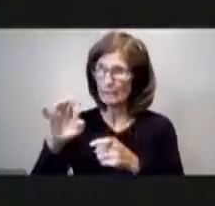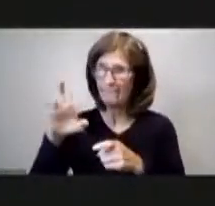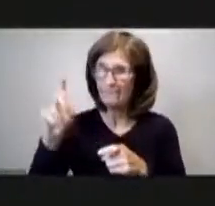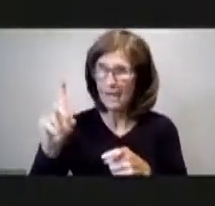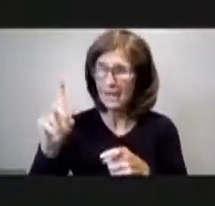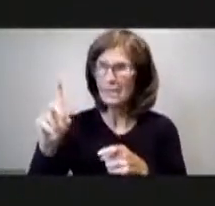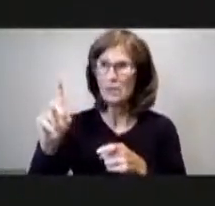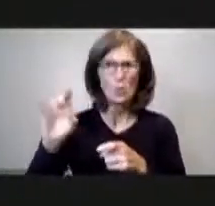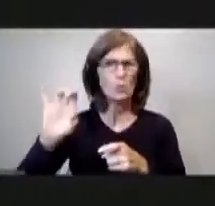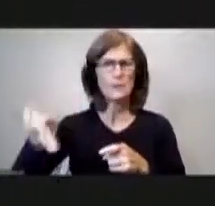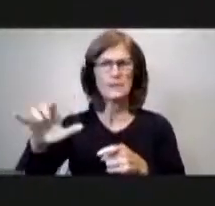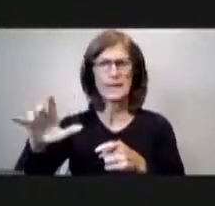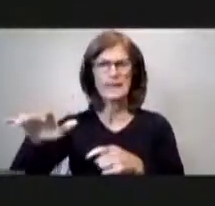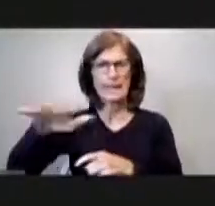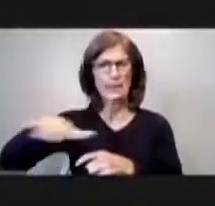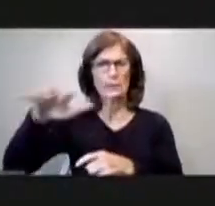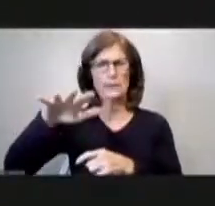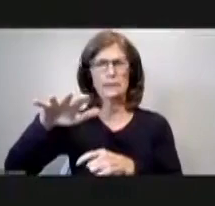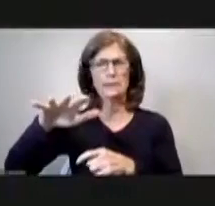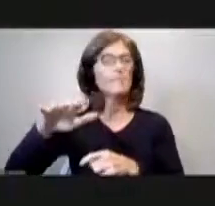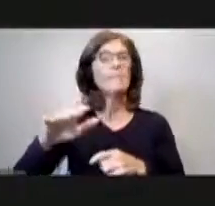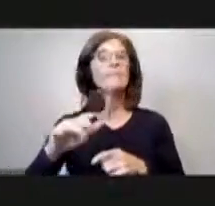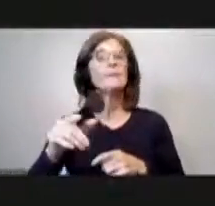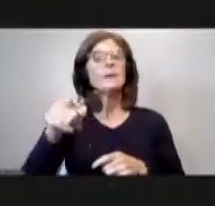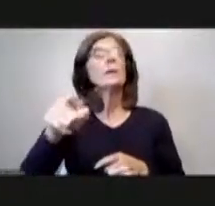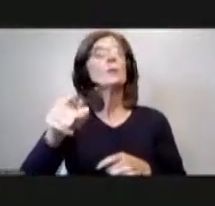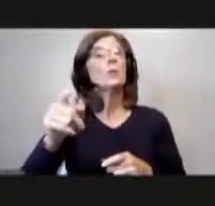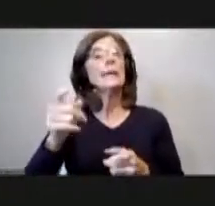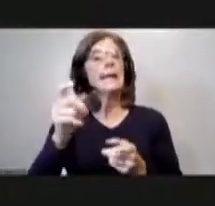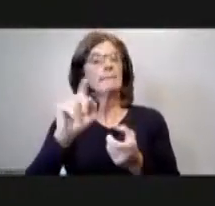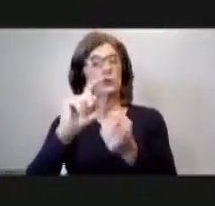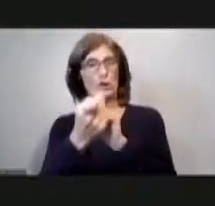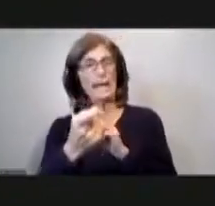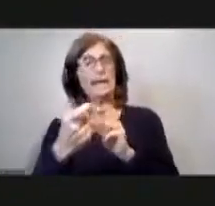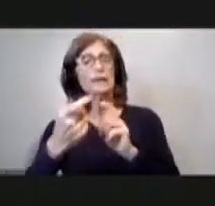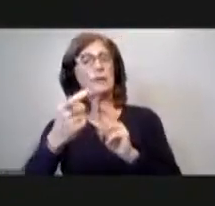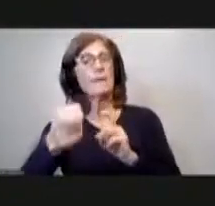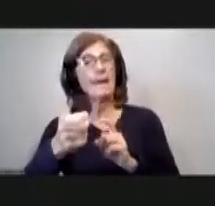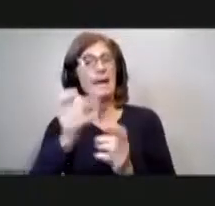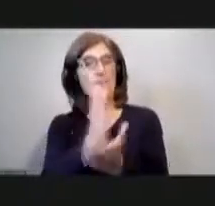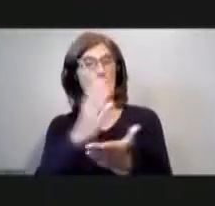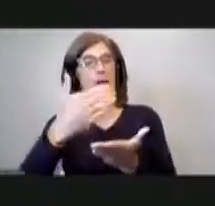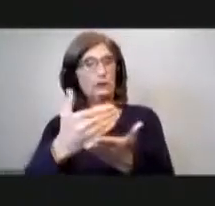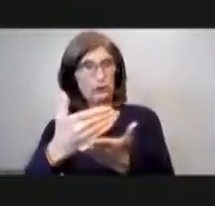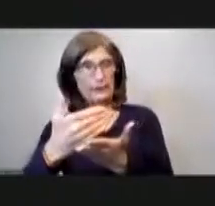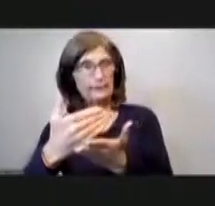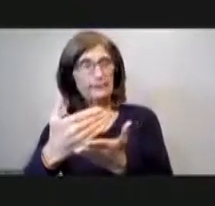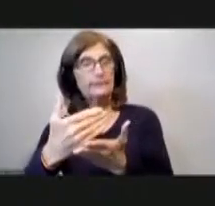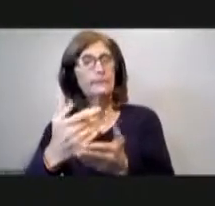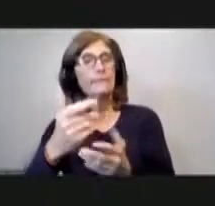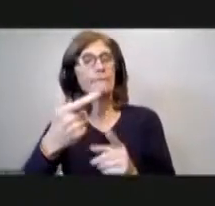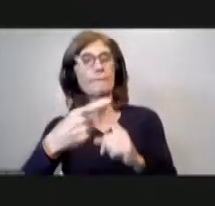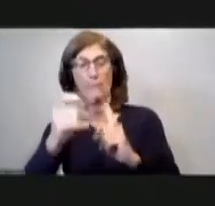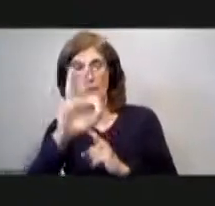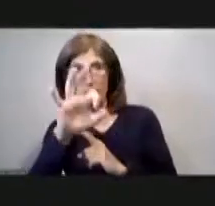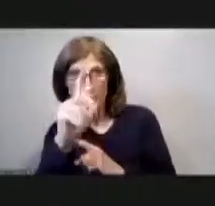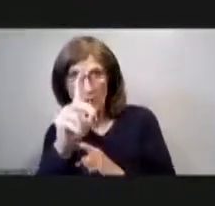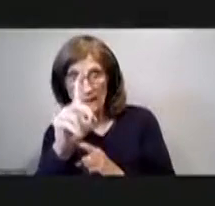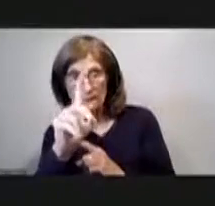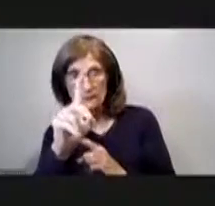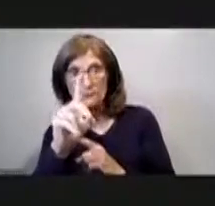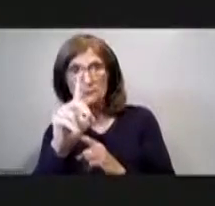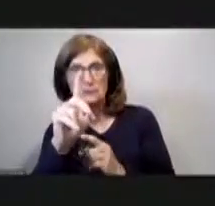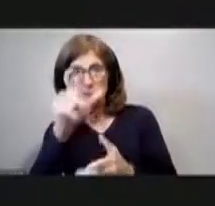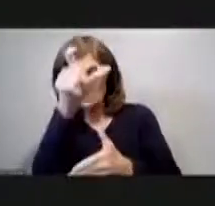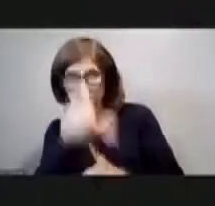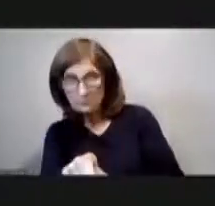there's that you this is we have shifted it from the flood control line to handle emergency slope work gotcha so that where